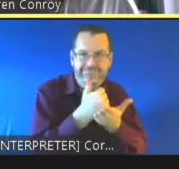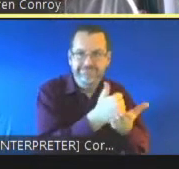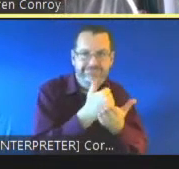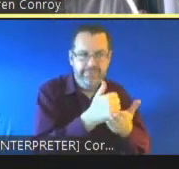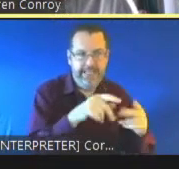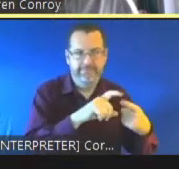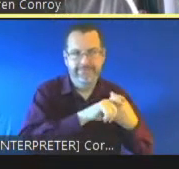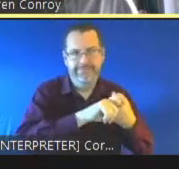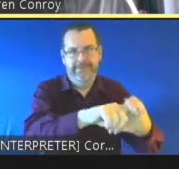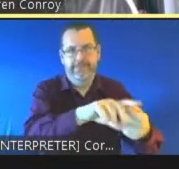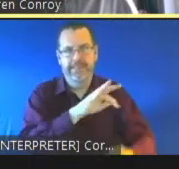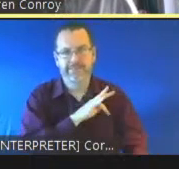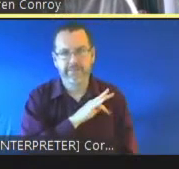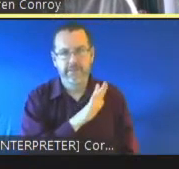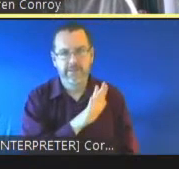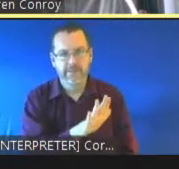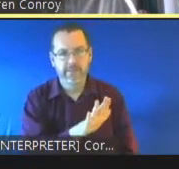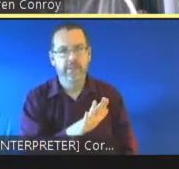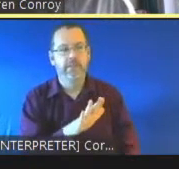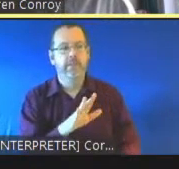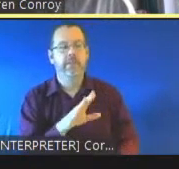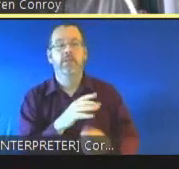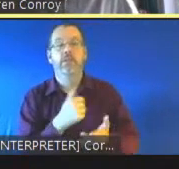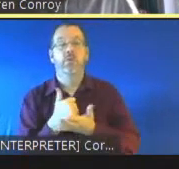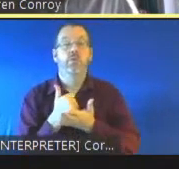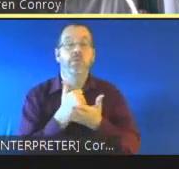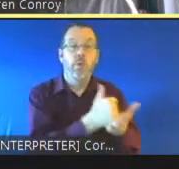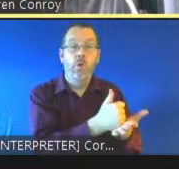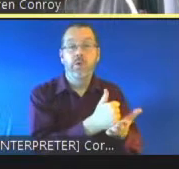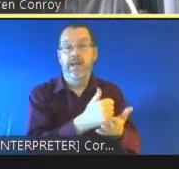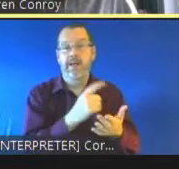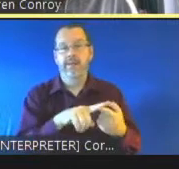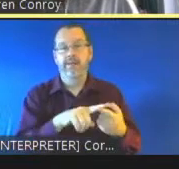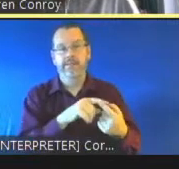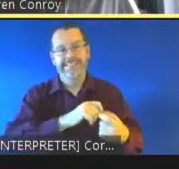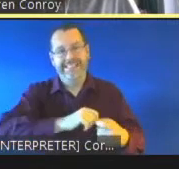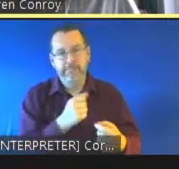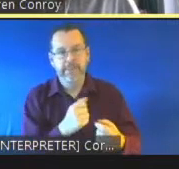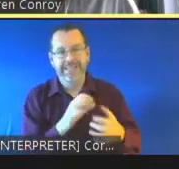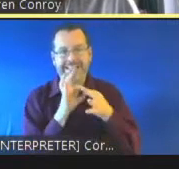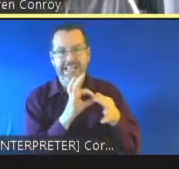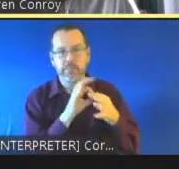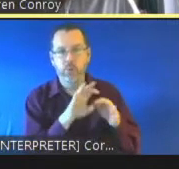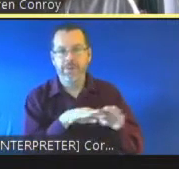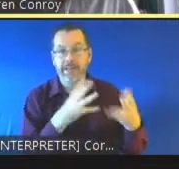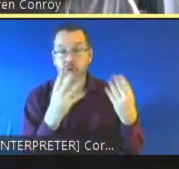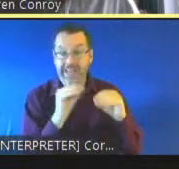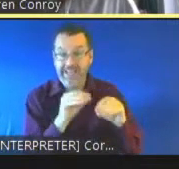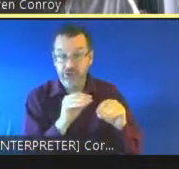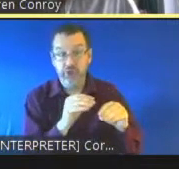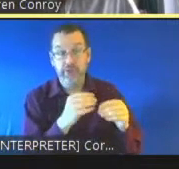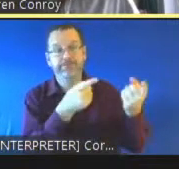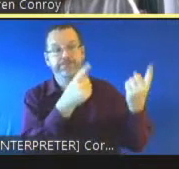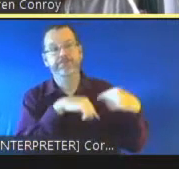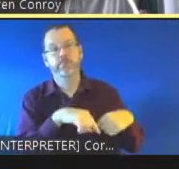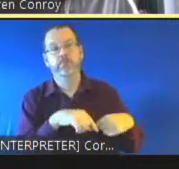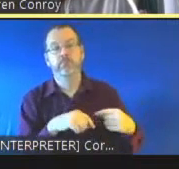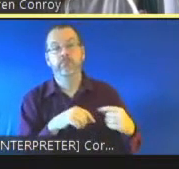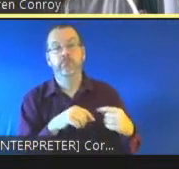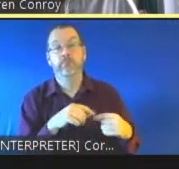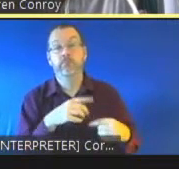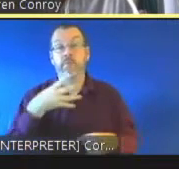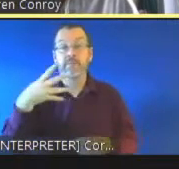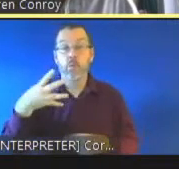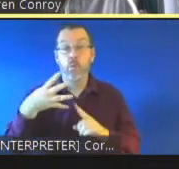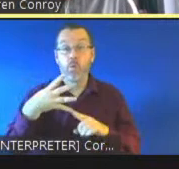the support and where they're supported and maintained engagement in education and in some instances it starts the provision of that